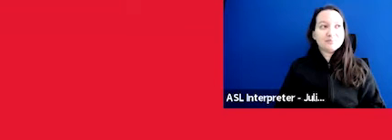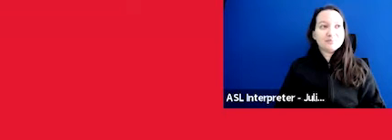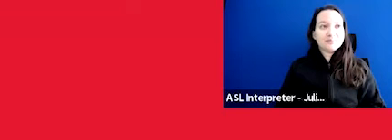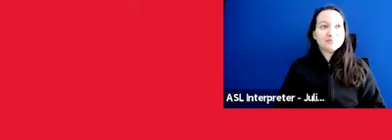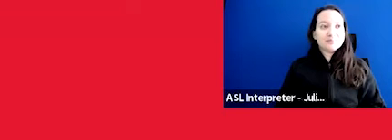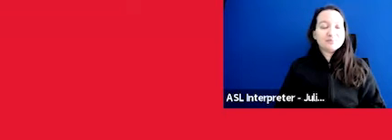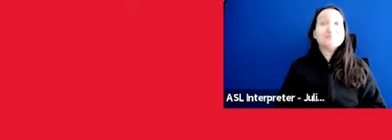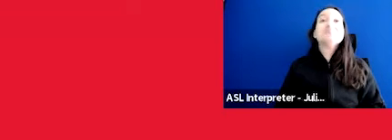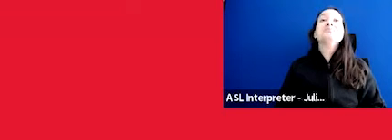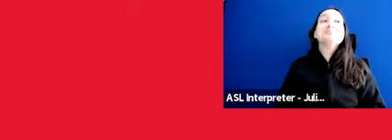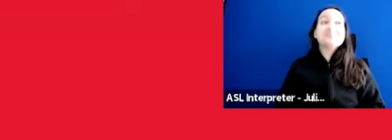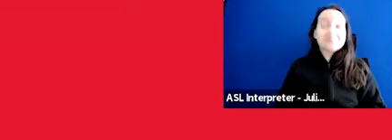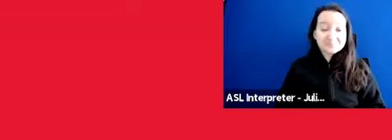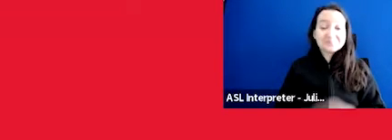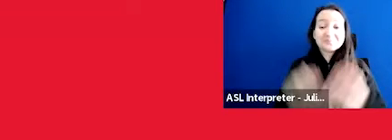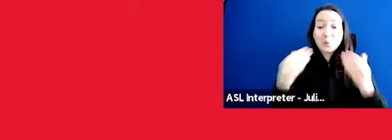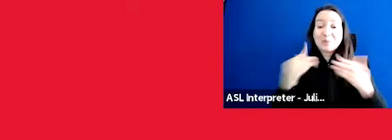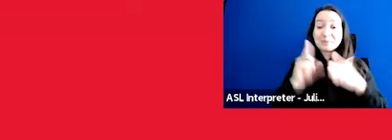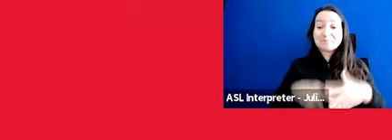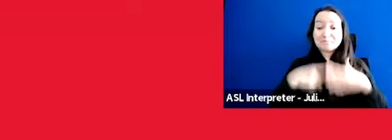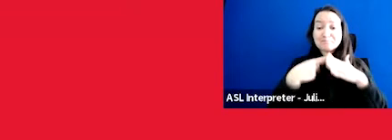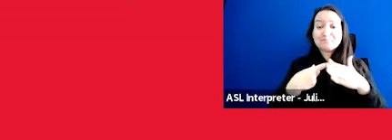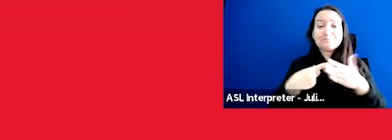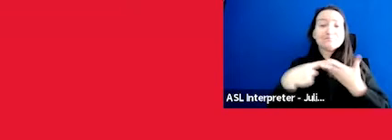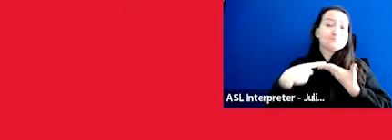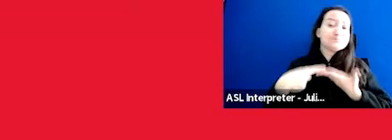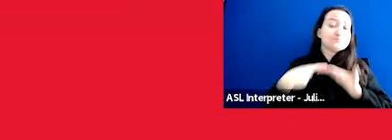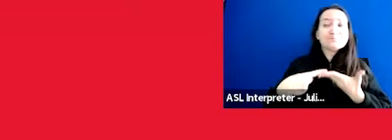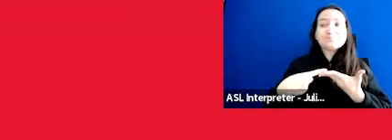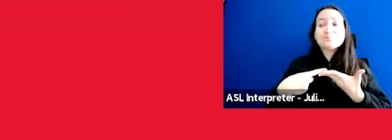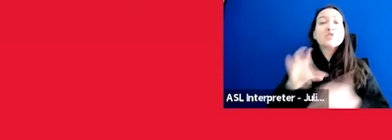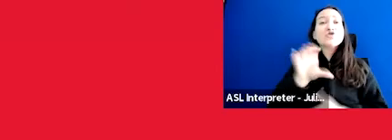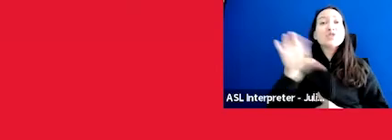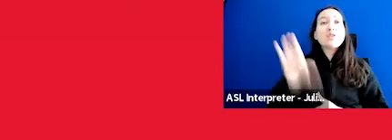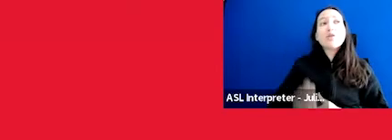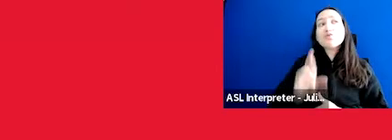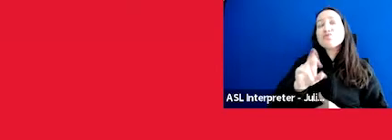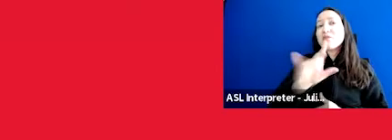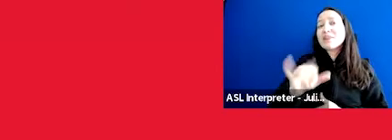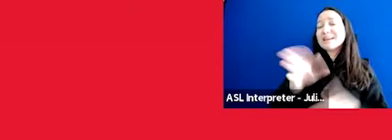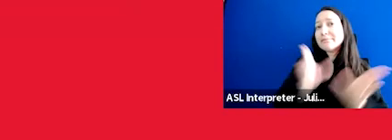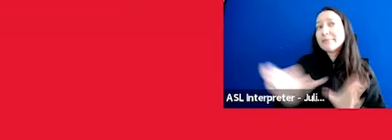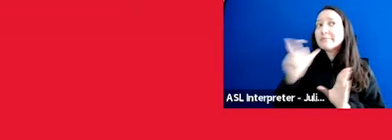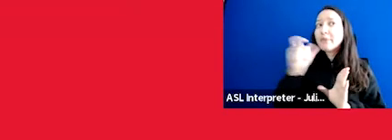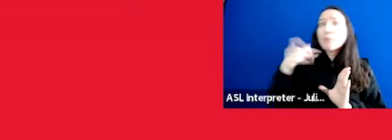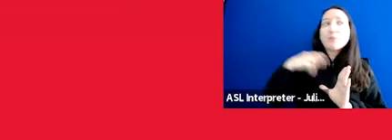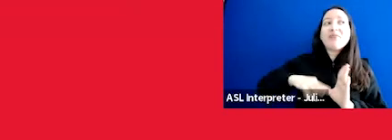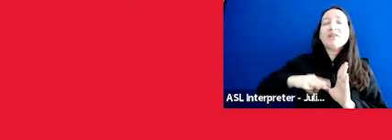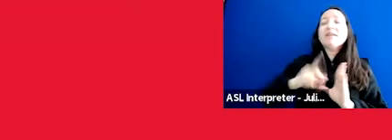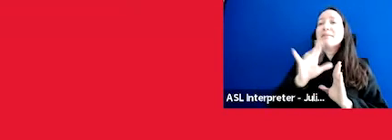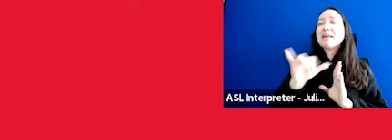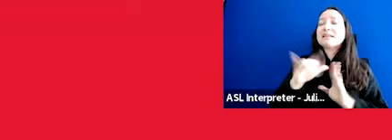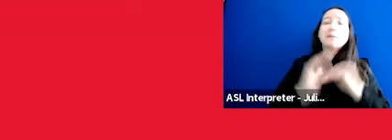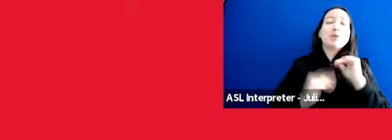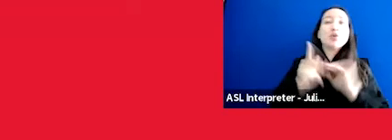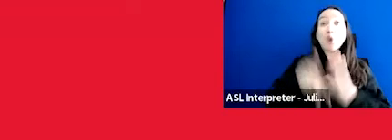So just to get us started to talk a little bit about the Chicago Recovery Plan and the nonprofit capacity That